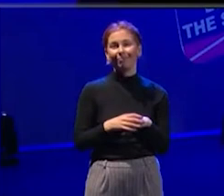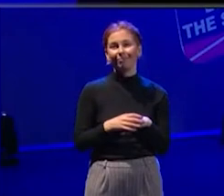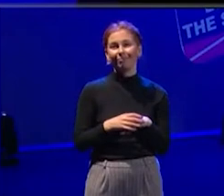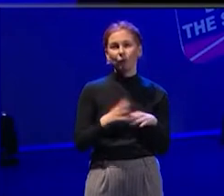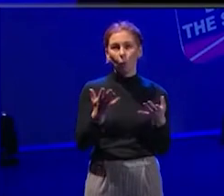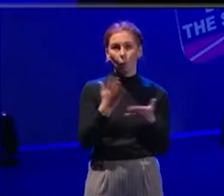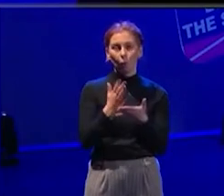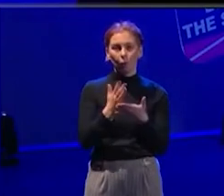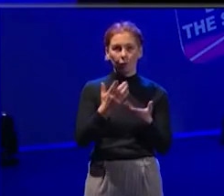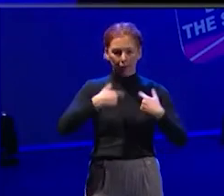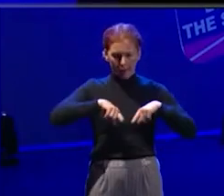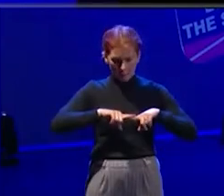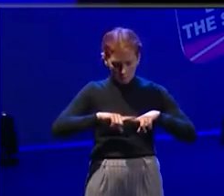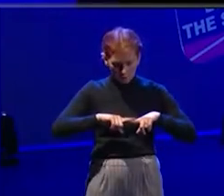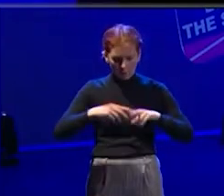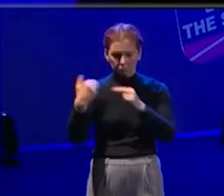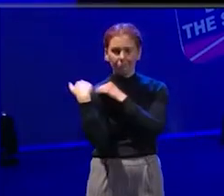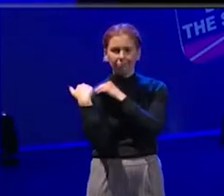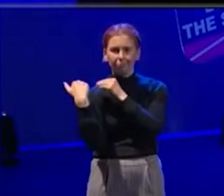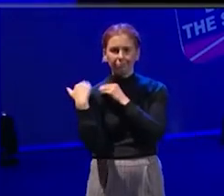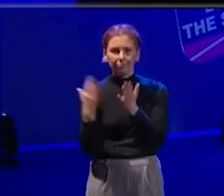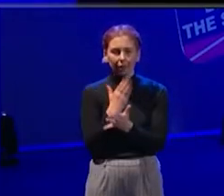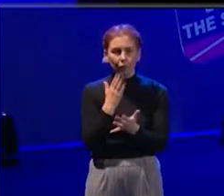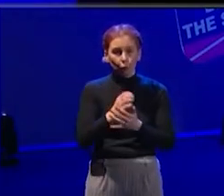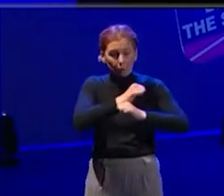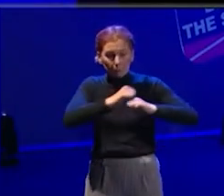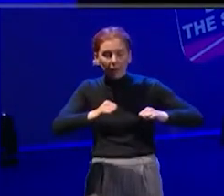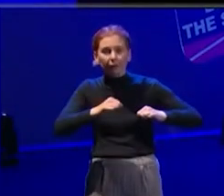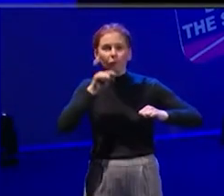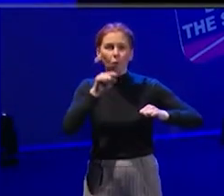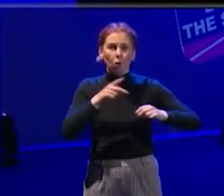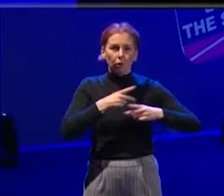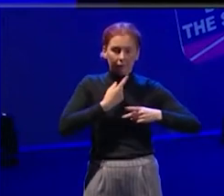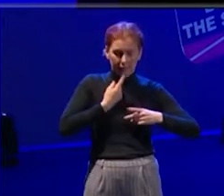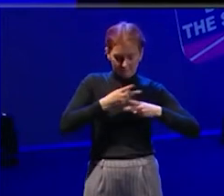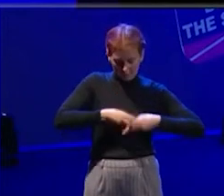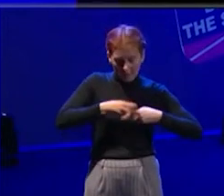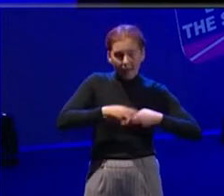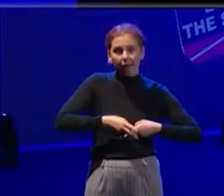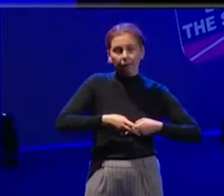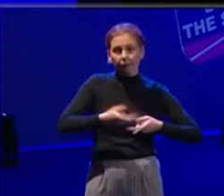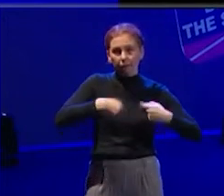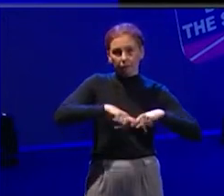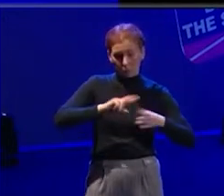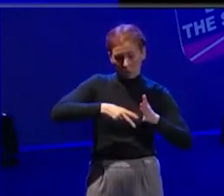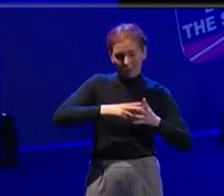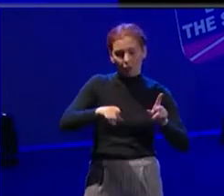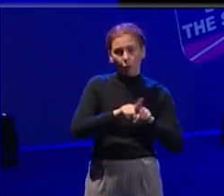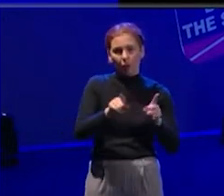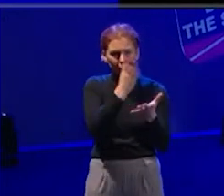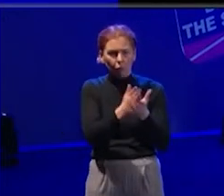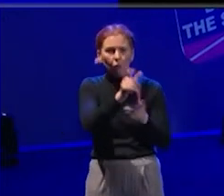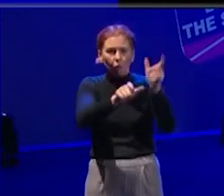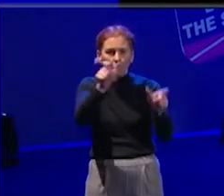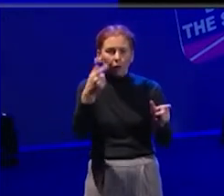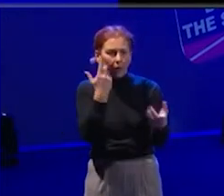people coming in, to enable people to take a step back when they need to, and to participate like as much as they can around, um,